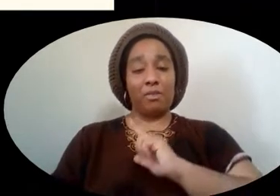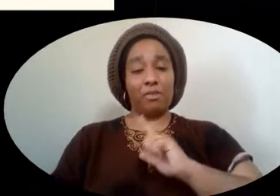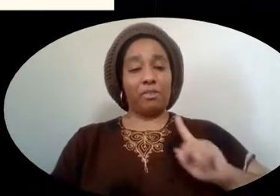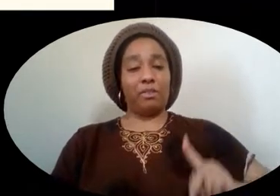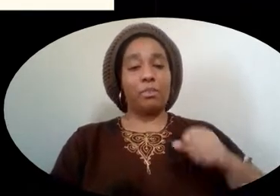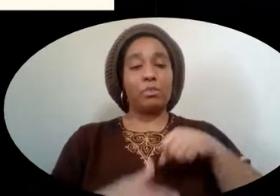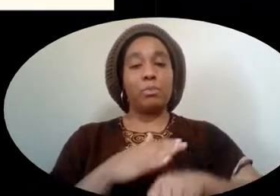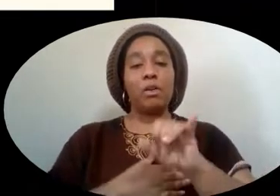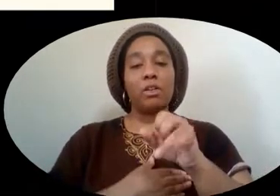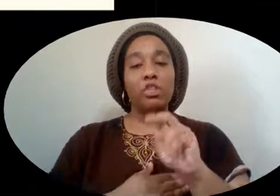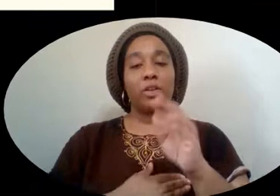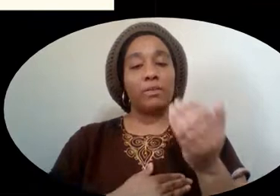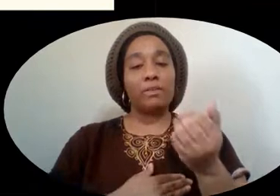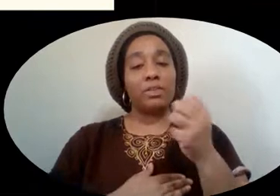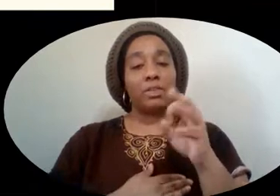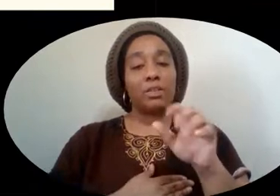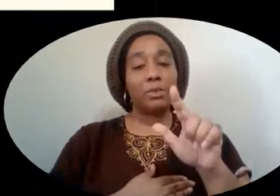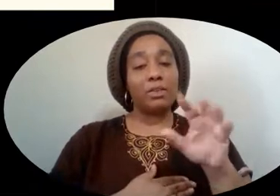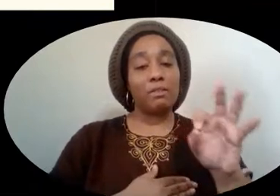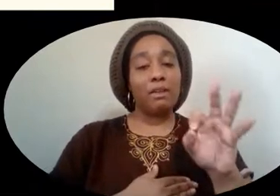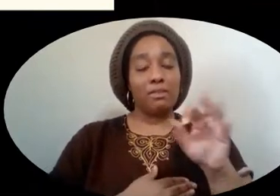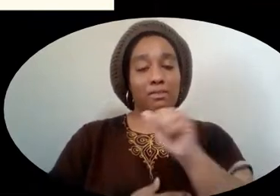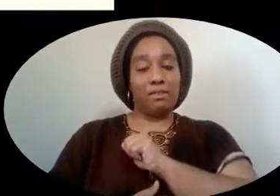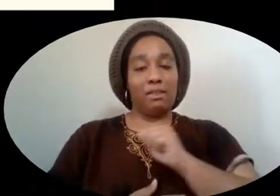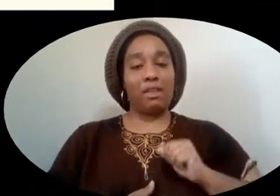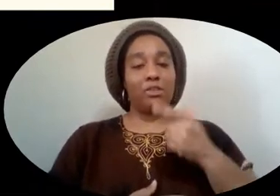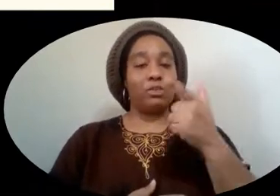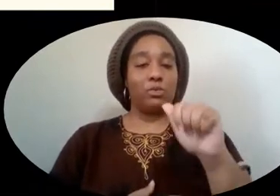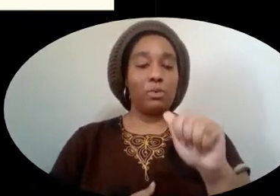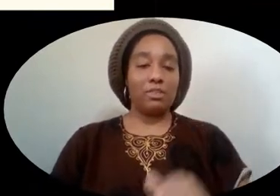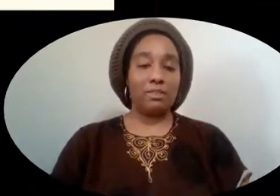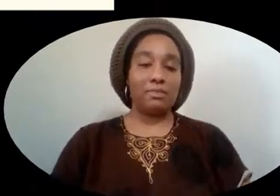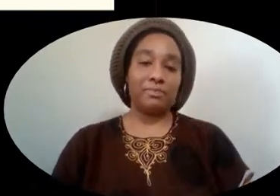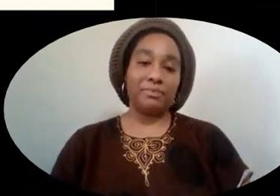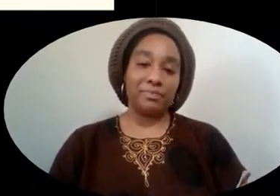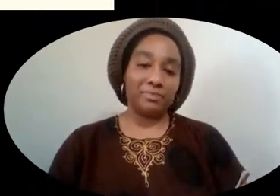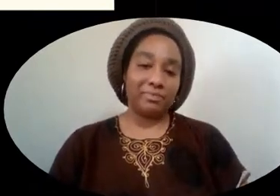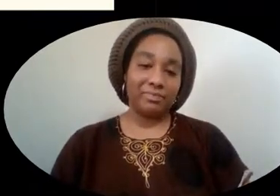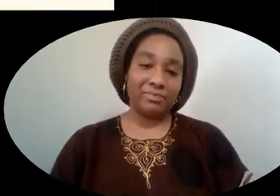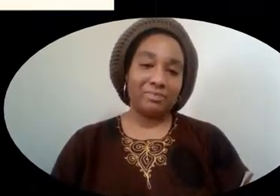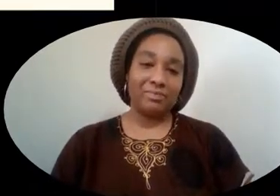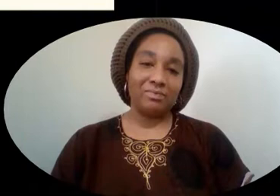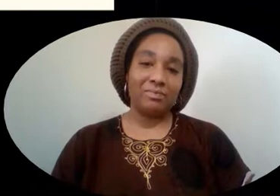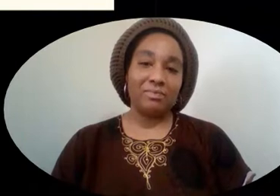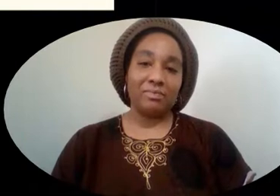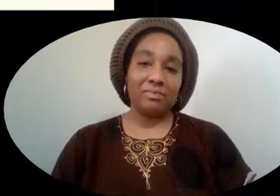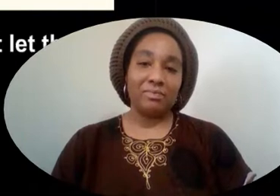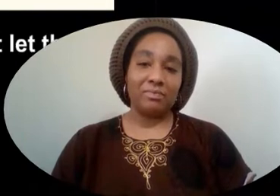King Jr. was born on January 15, 1929, in Atlanta, Georgia.